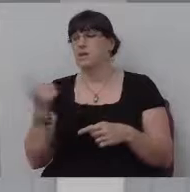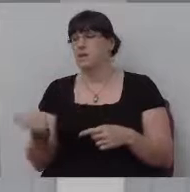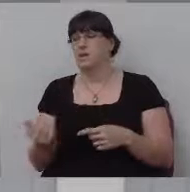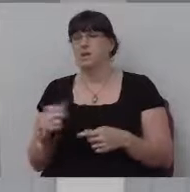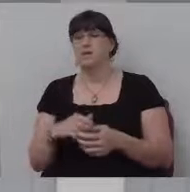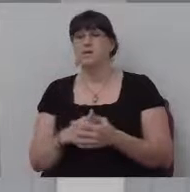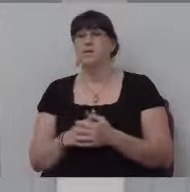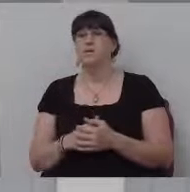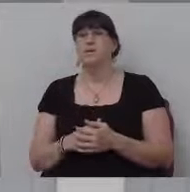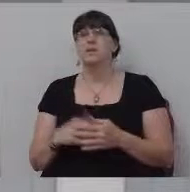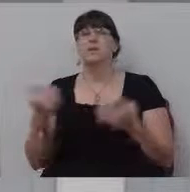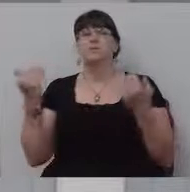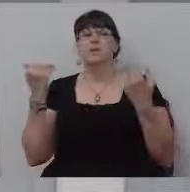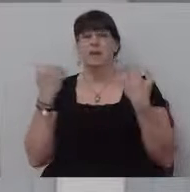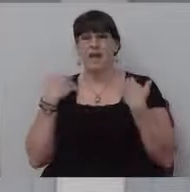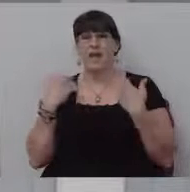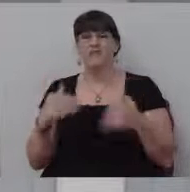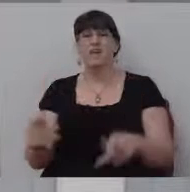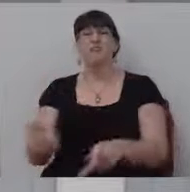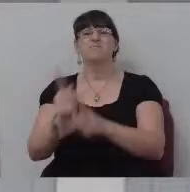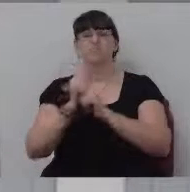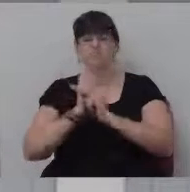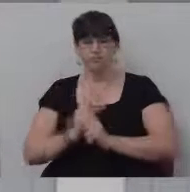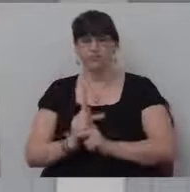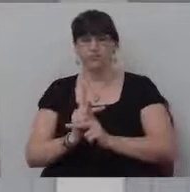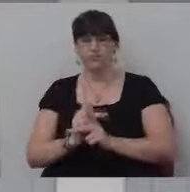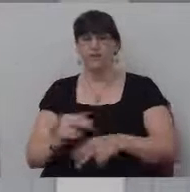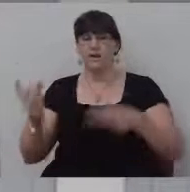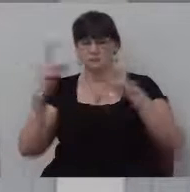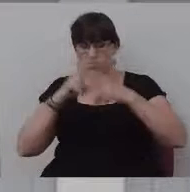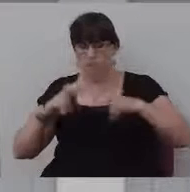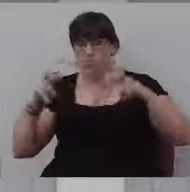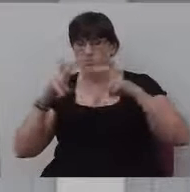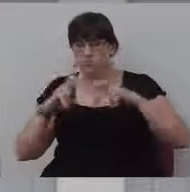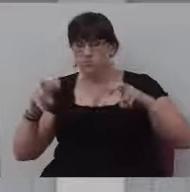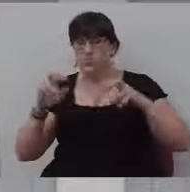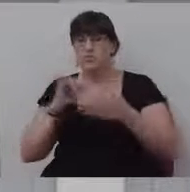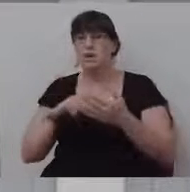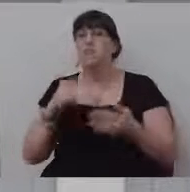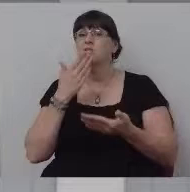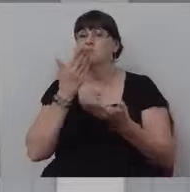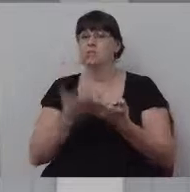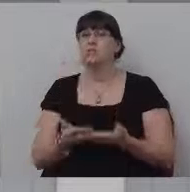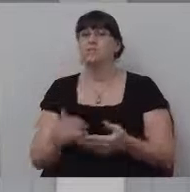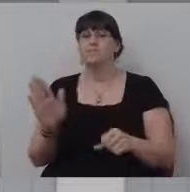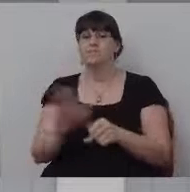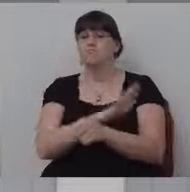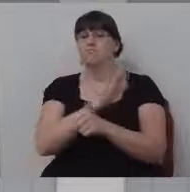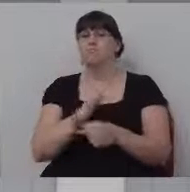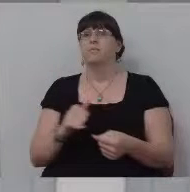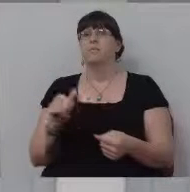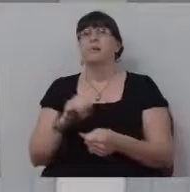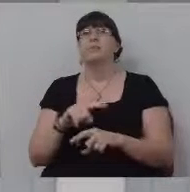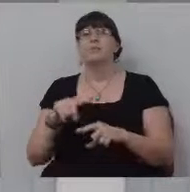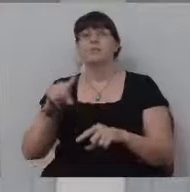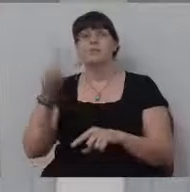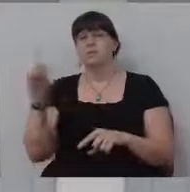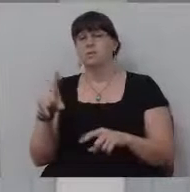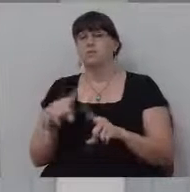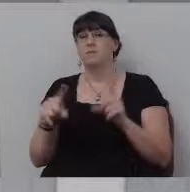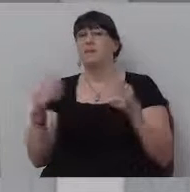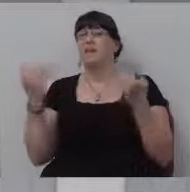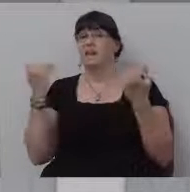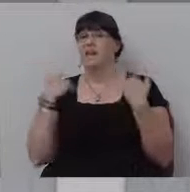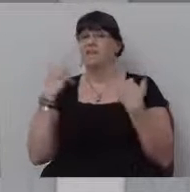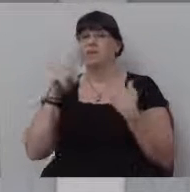this world today. I've got those things down. I've searched them out thoroughly enough that, that they're not an issue for me, but I've had questions that have nearly side